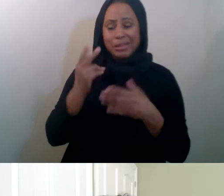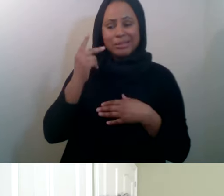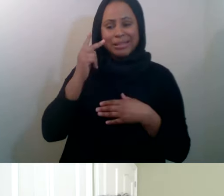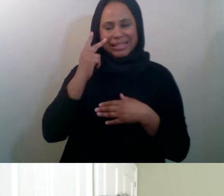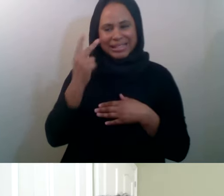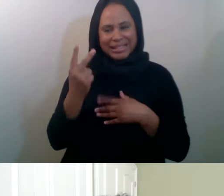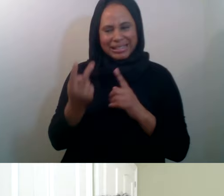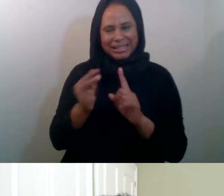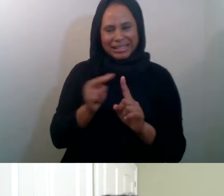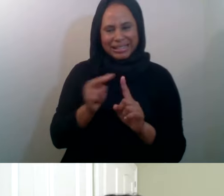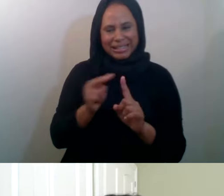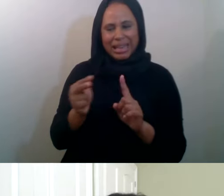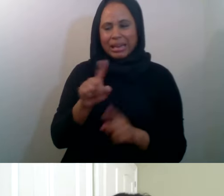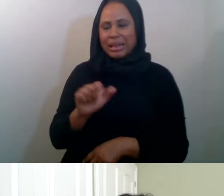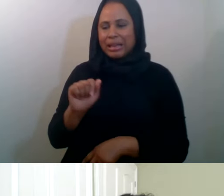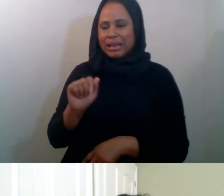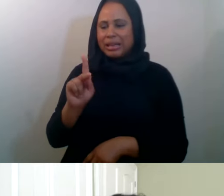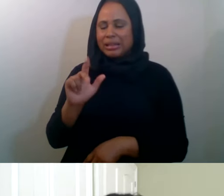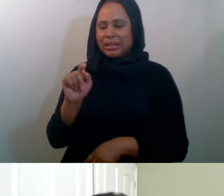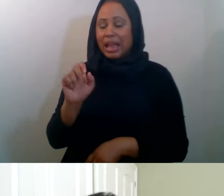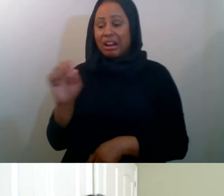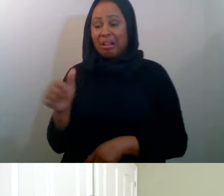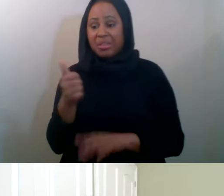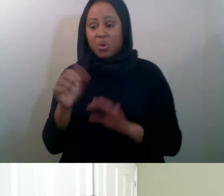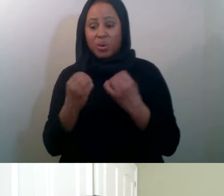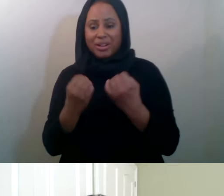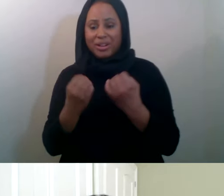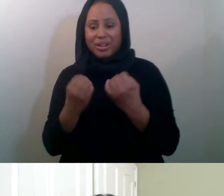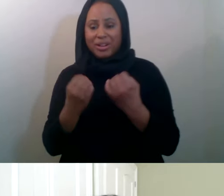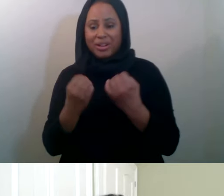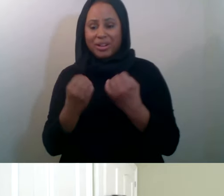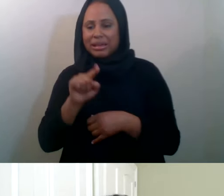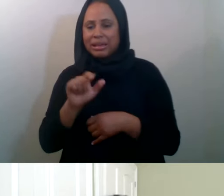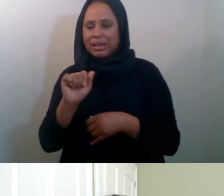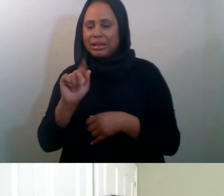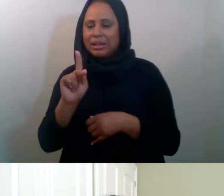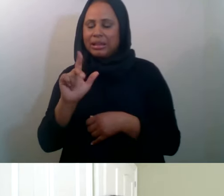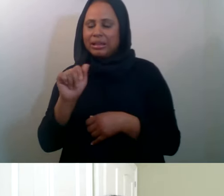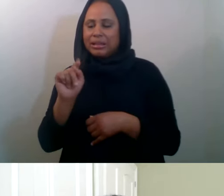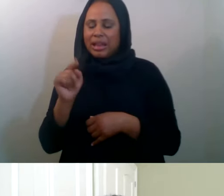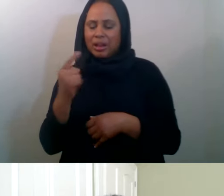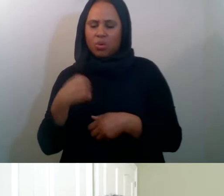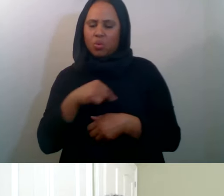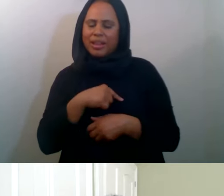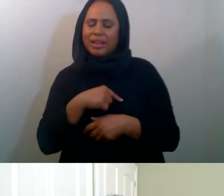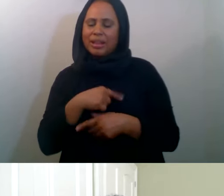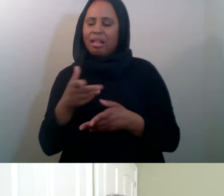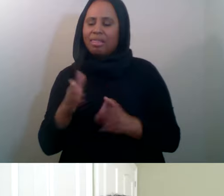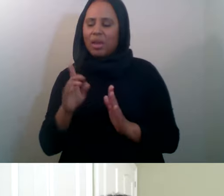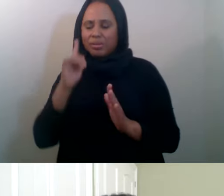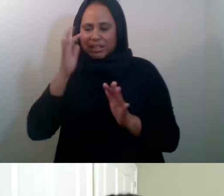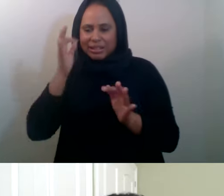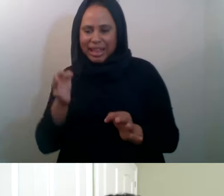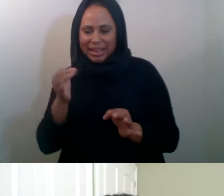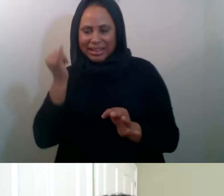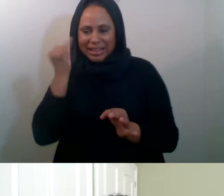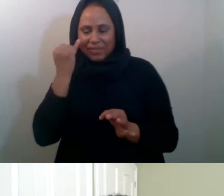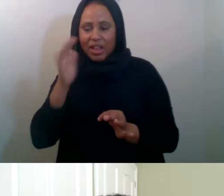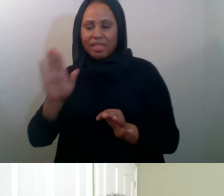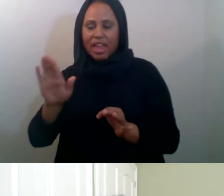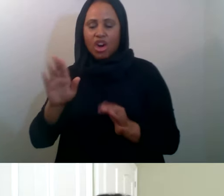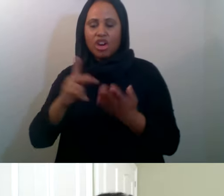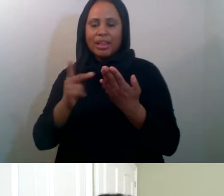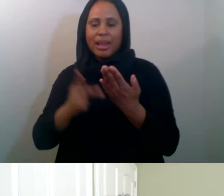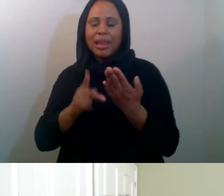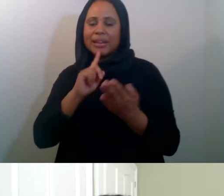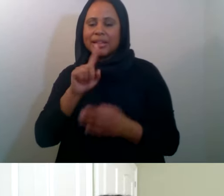So we allow them to, uh, qualify or sorry, really mark their campaign as Zakat eligible. And then we allow donors to mark their donations